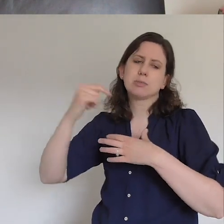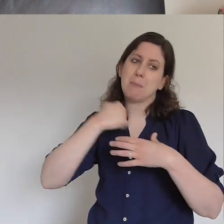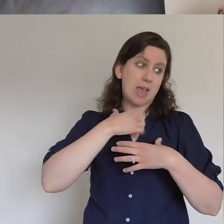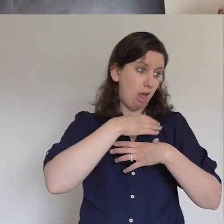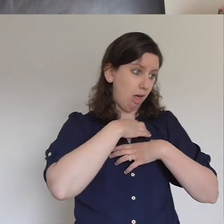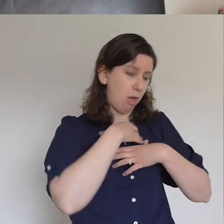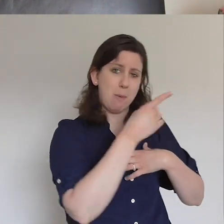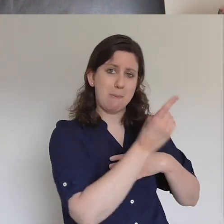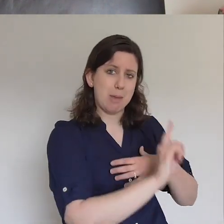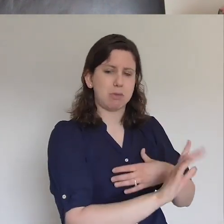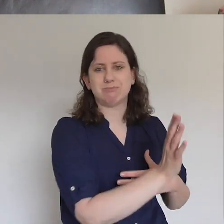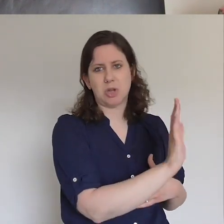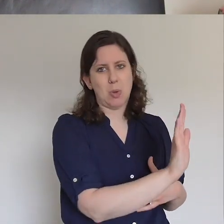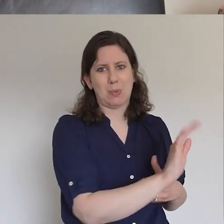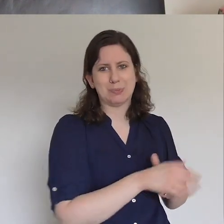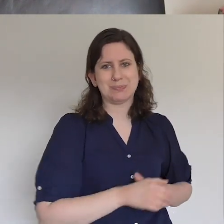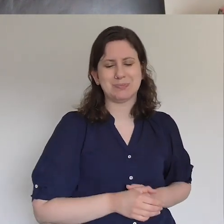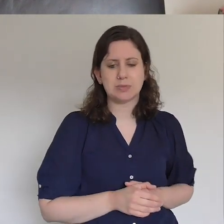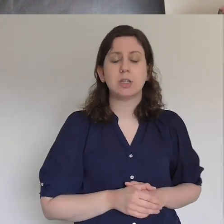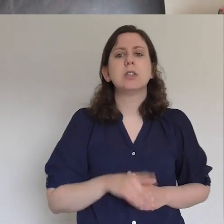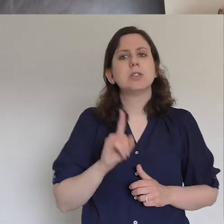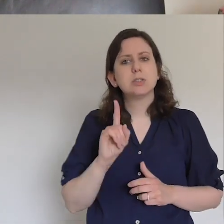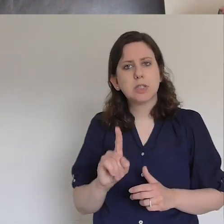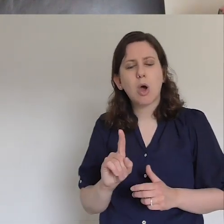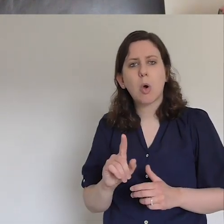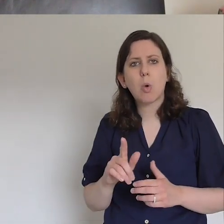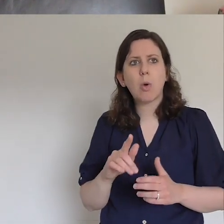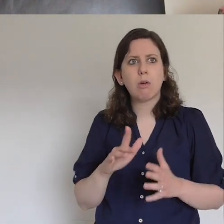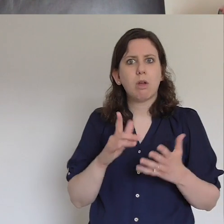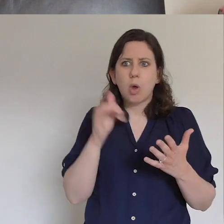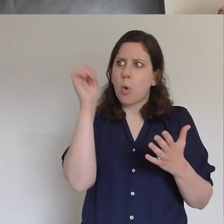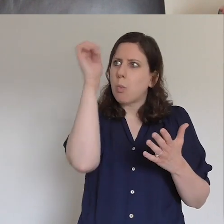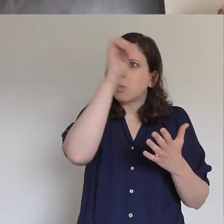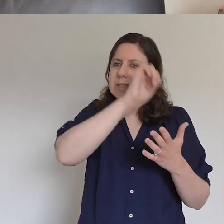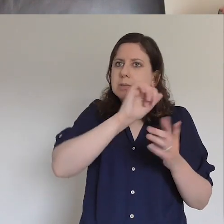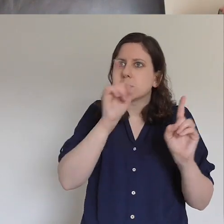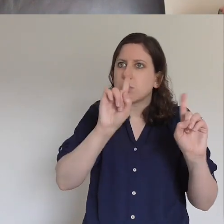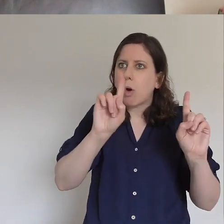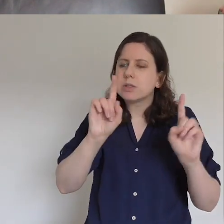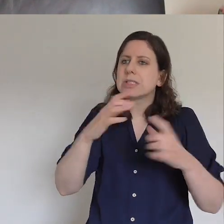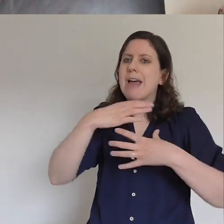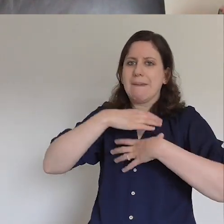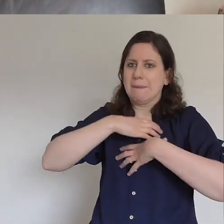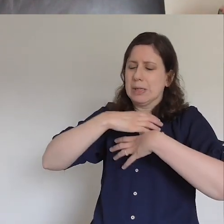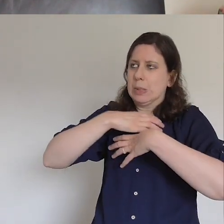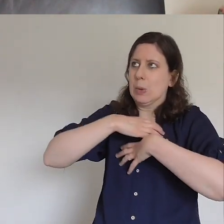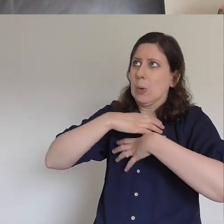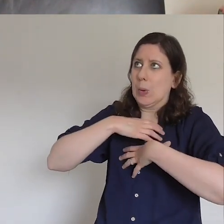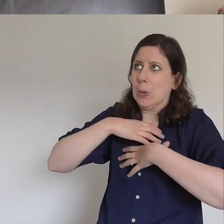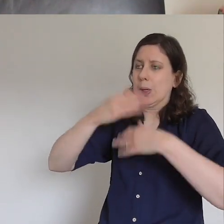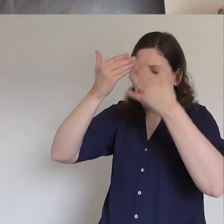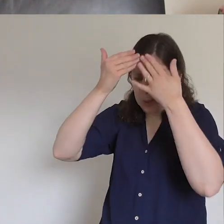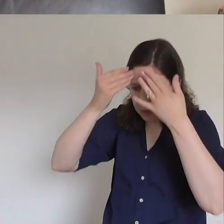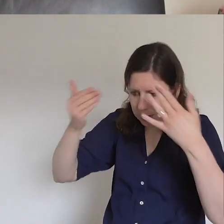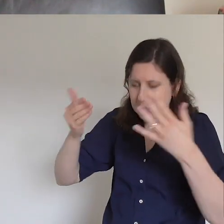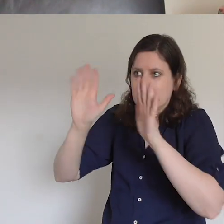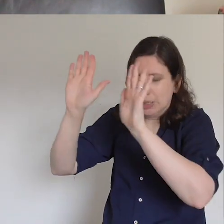fear of the Lord plays any kind of part? Yeah. Now fear of the Lord being the first refrain of wisdom is something we've maybe lost somewhere. Yeah. And you wonder if for these early disciples